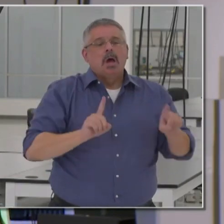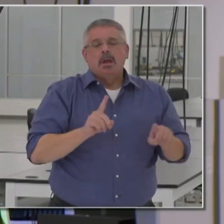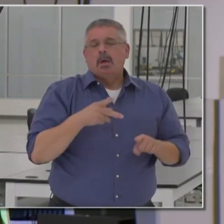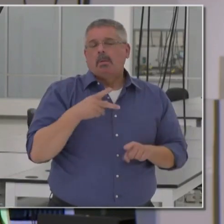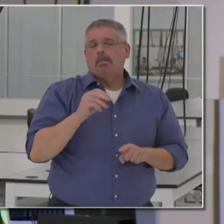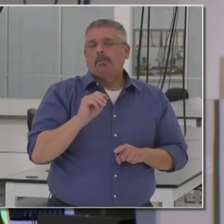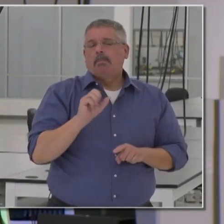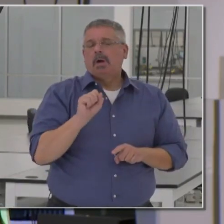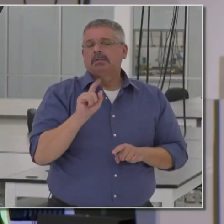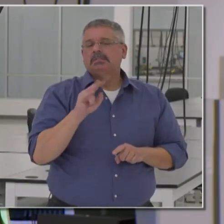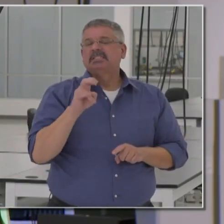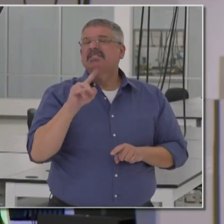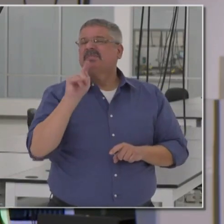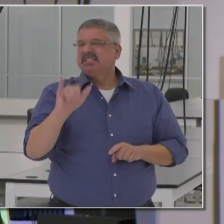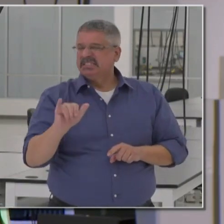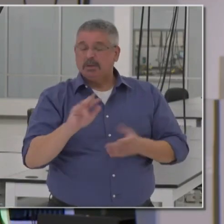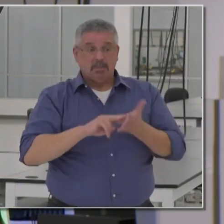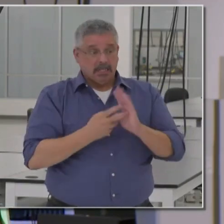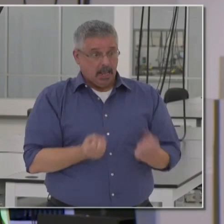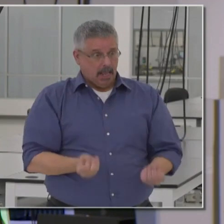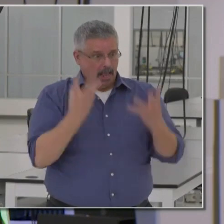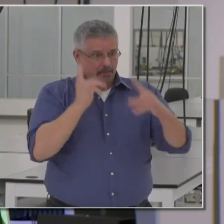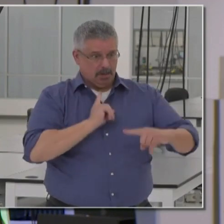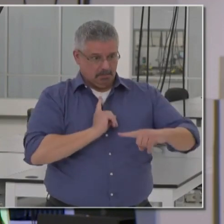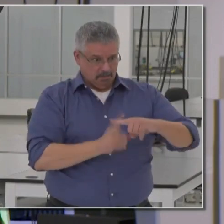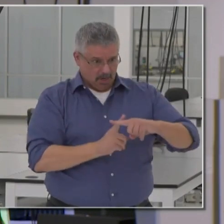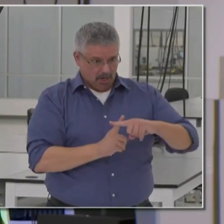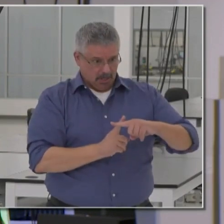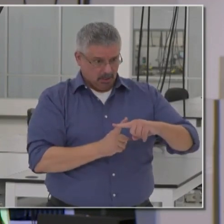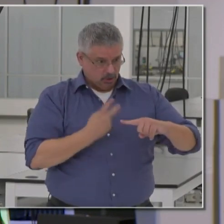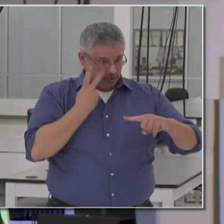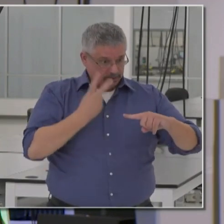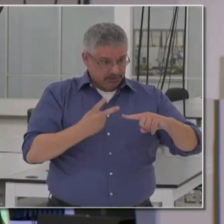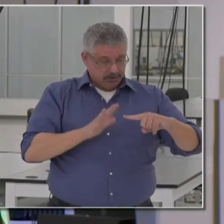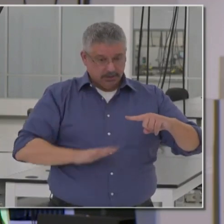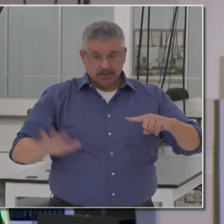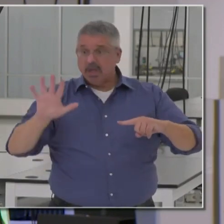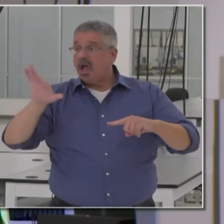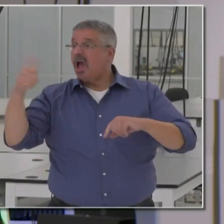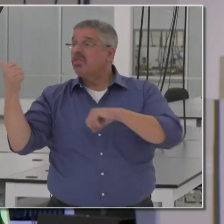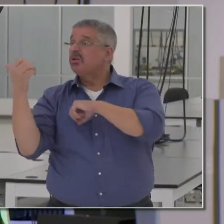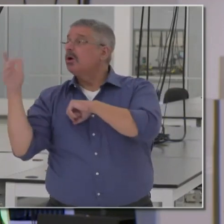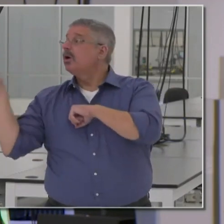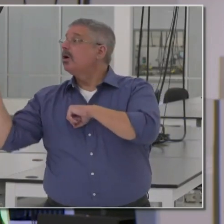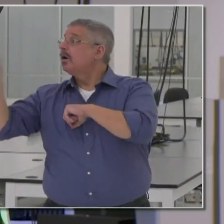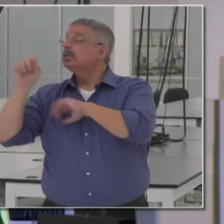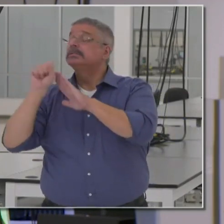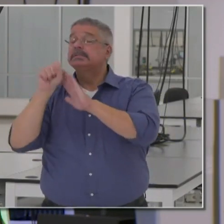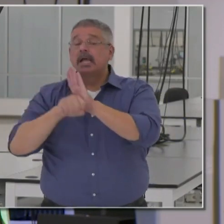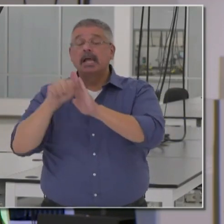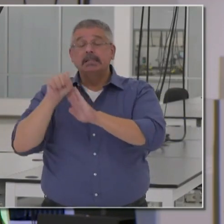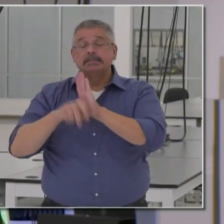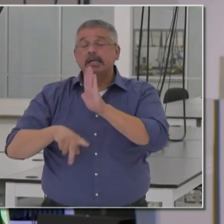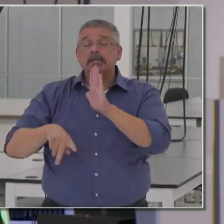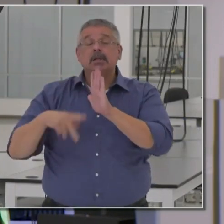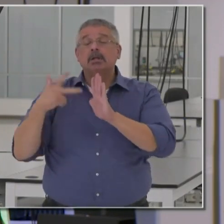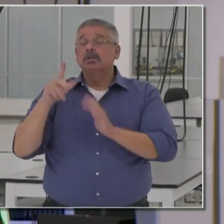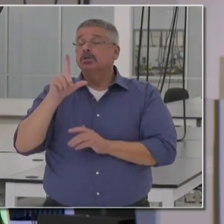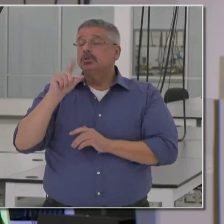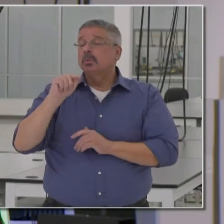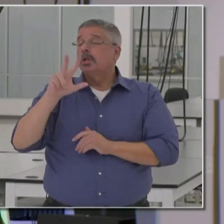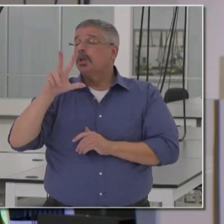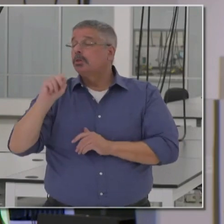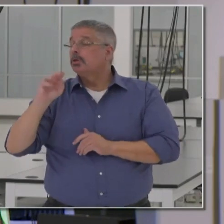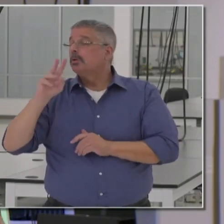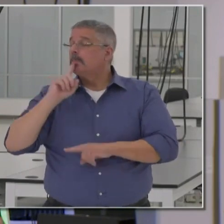which is so foundational. And the positivity rate you're seeing in some parts of the country, not just double digits, you're seeing 20,